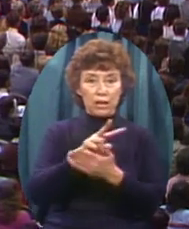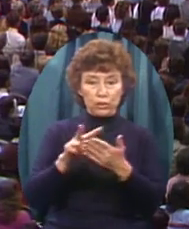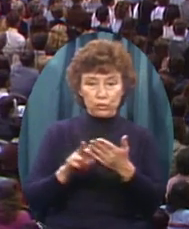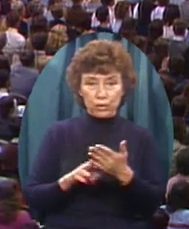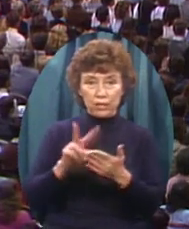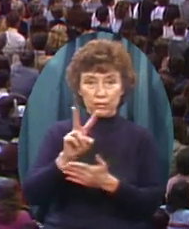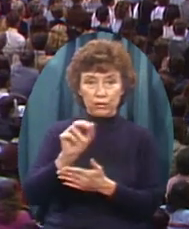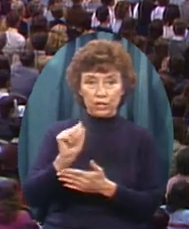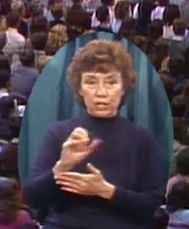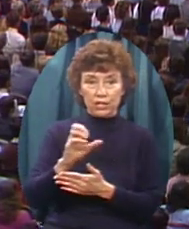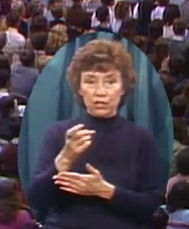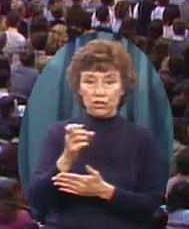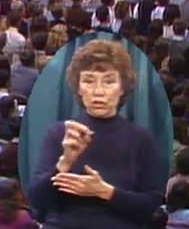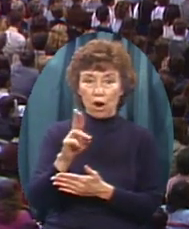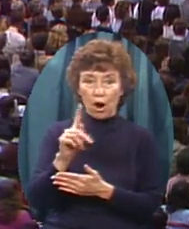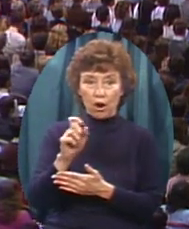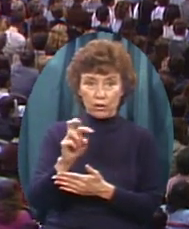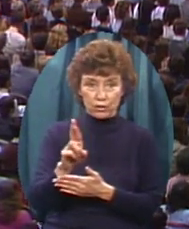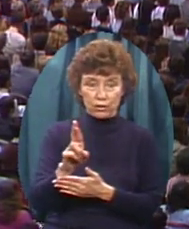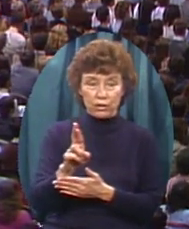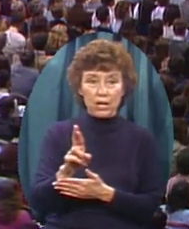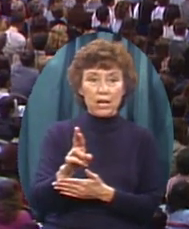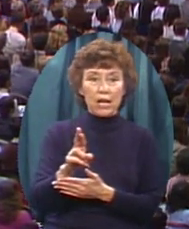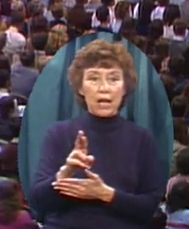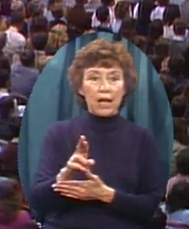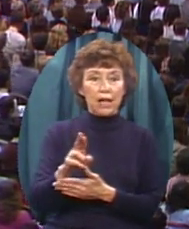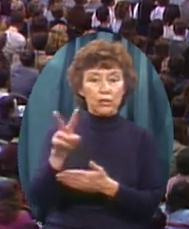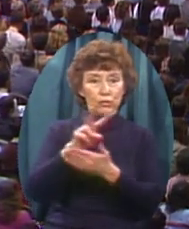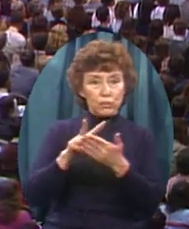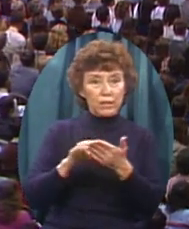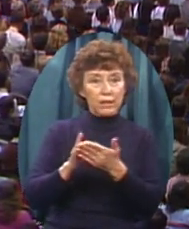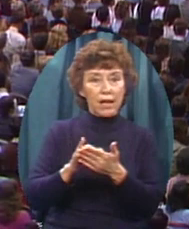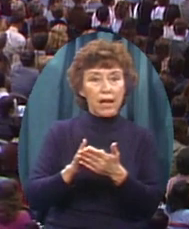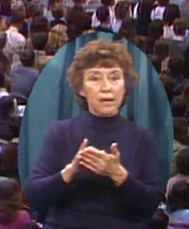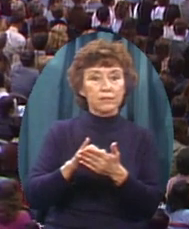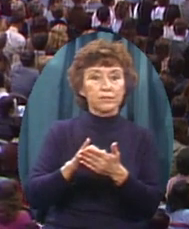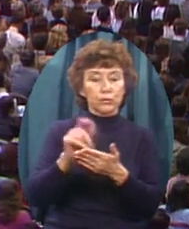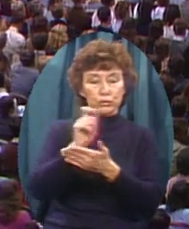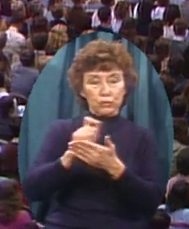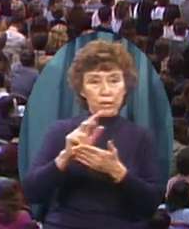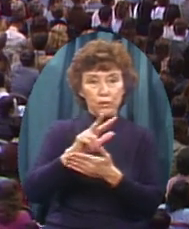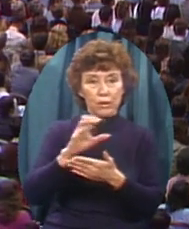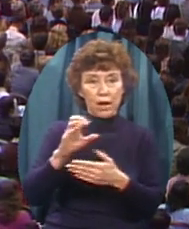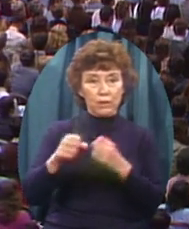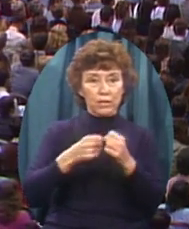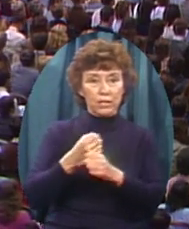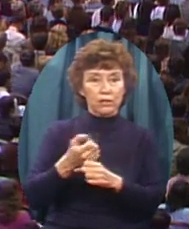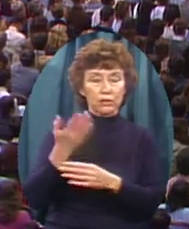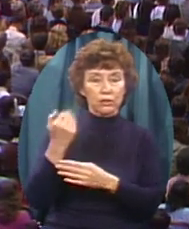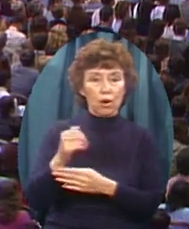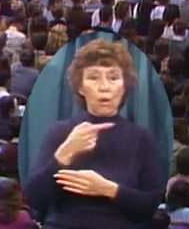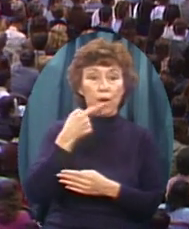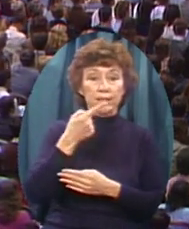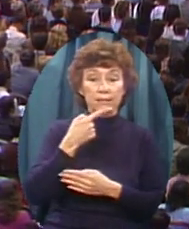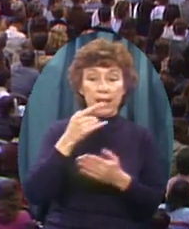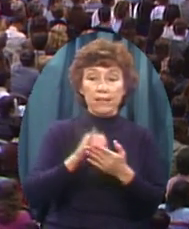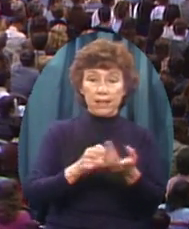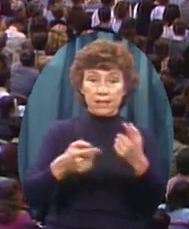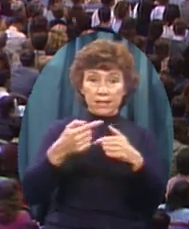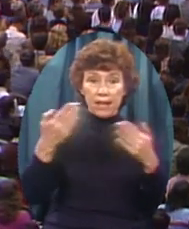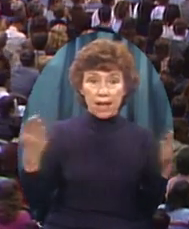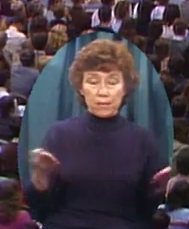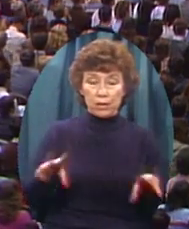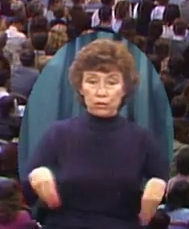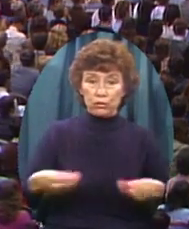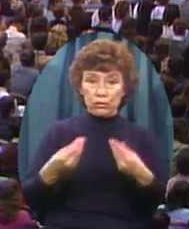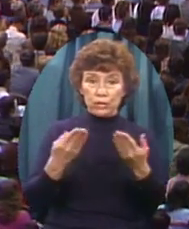300 years ago And listen to them Say that they came here For the purpose Of bringing the light Of the gospel And religious